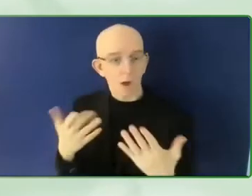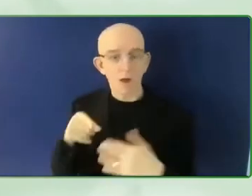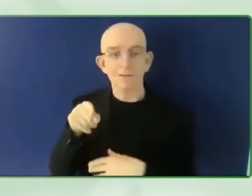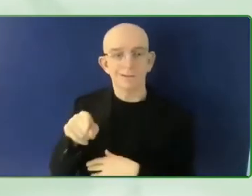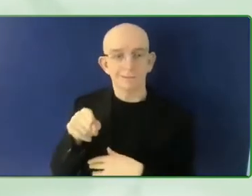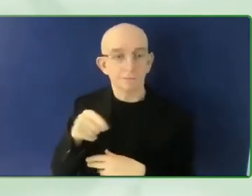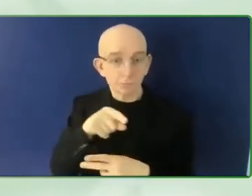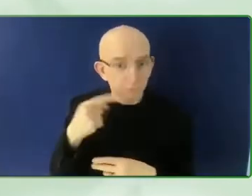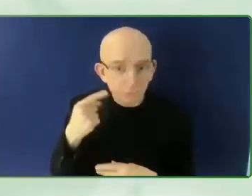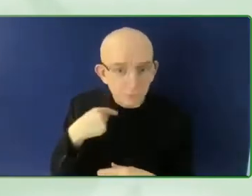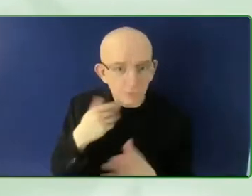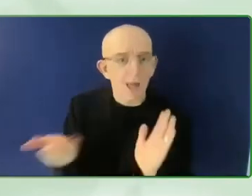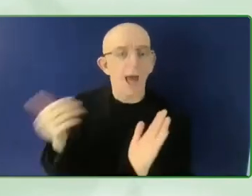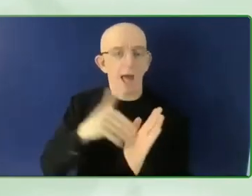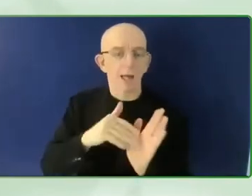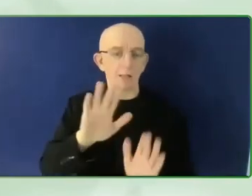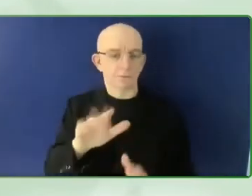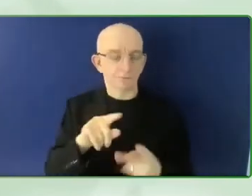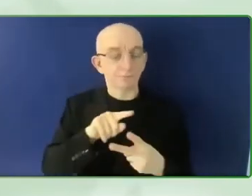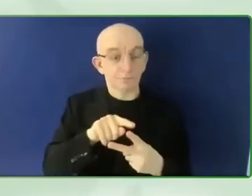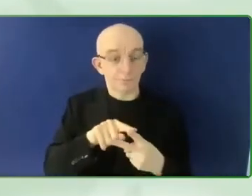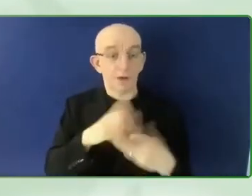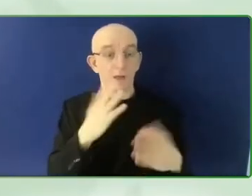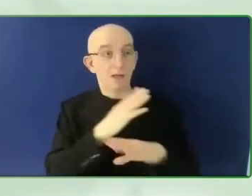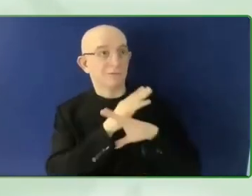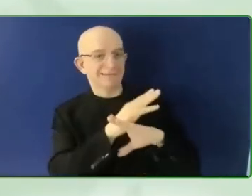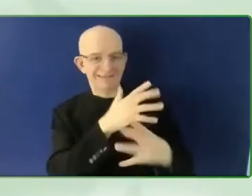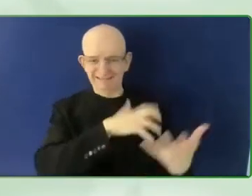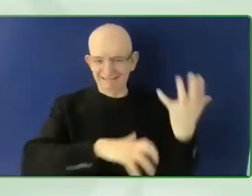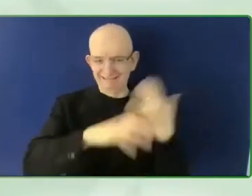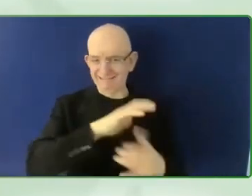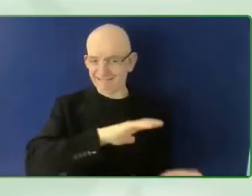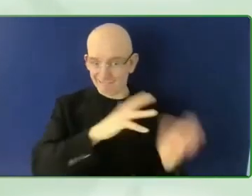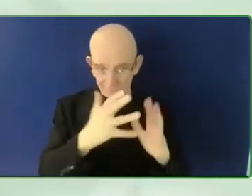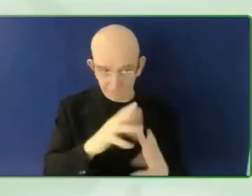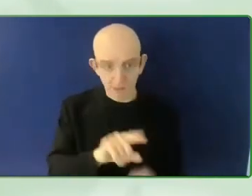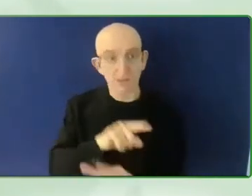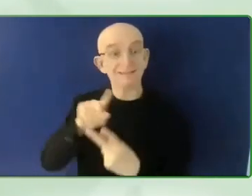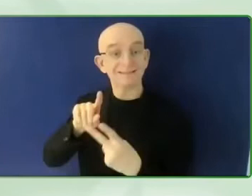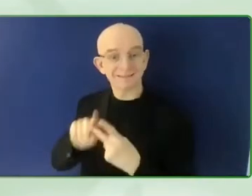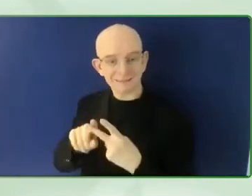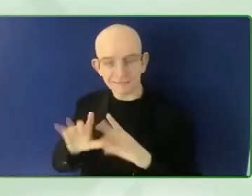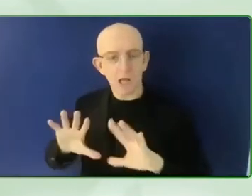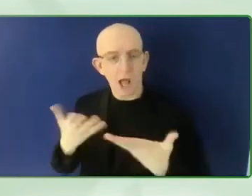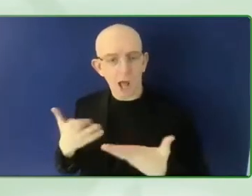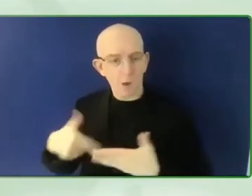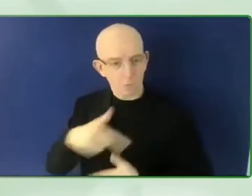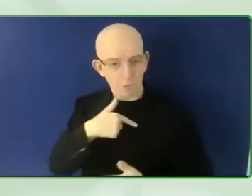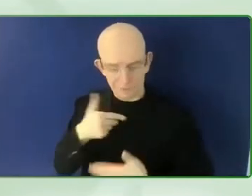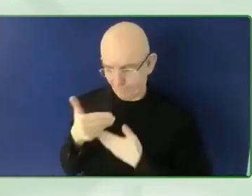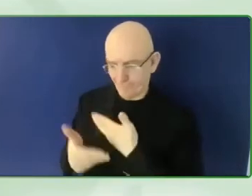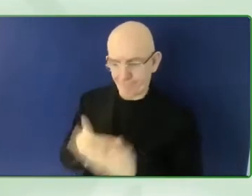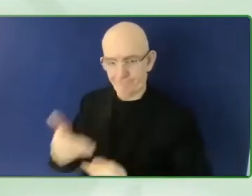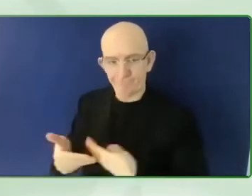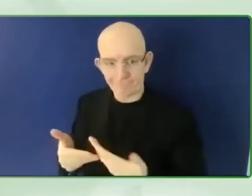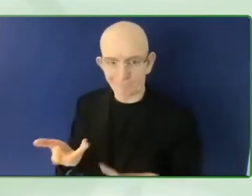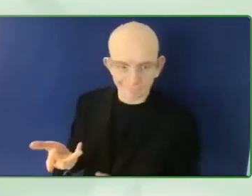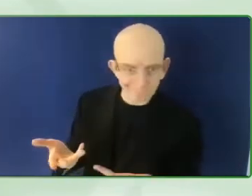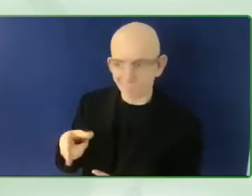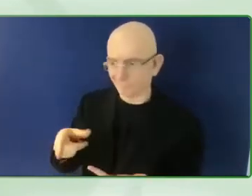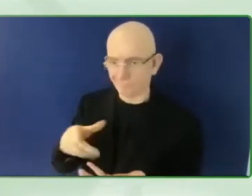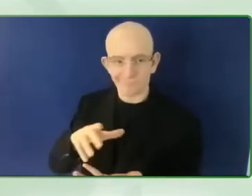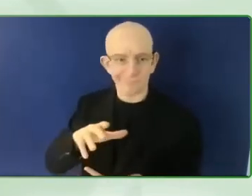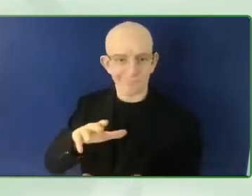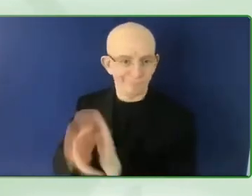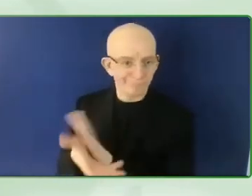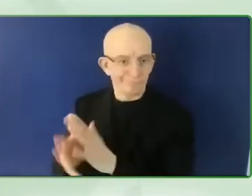happens with the climate events. So what kinds of barriers are you facing, both the preventative kinds or things for when there